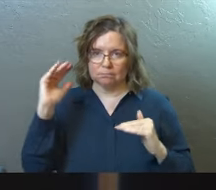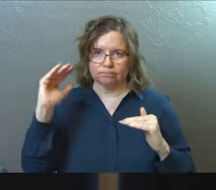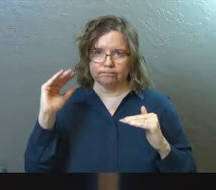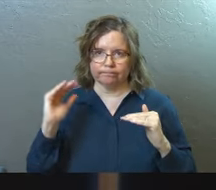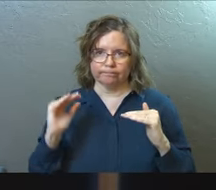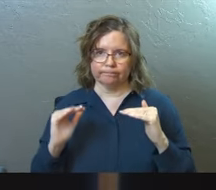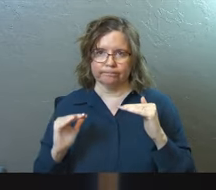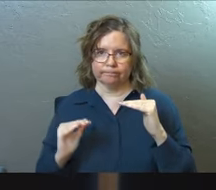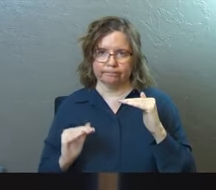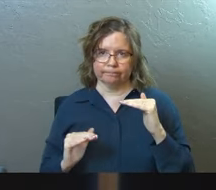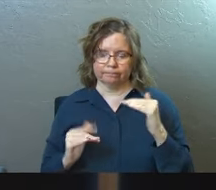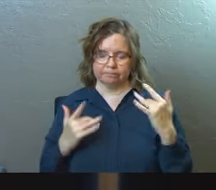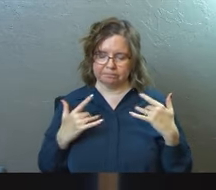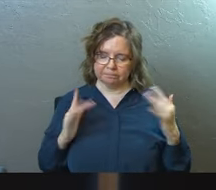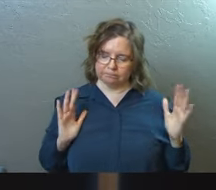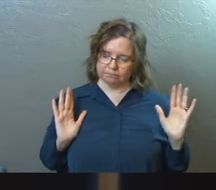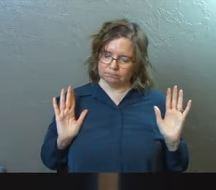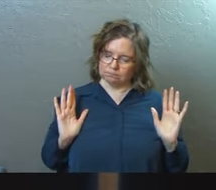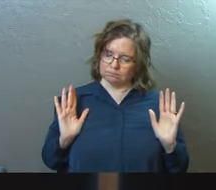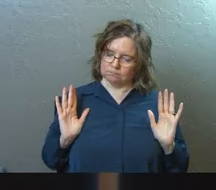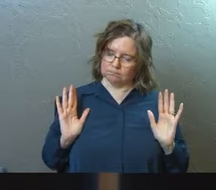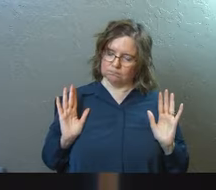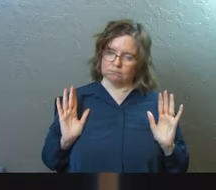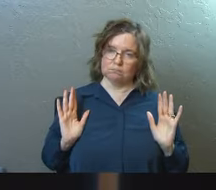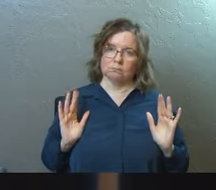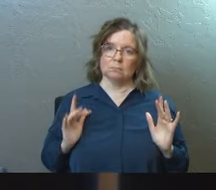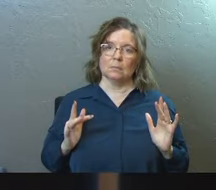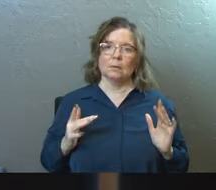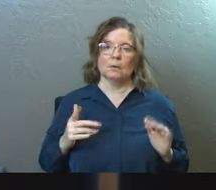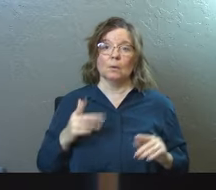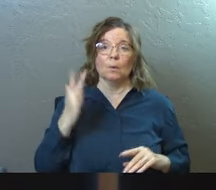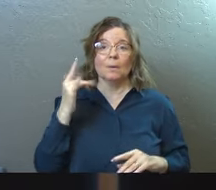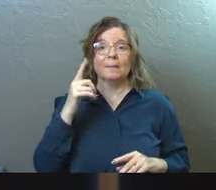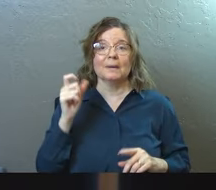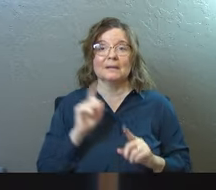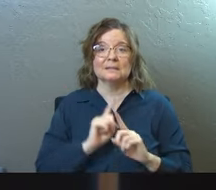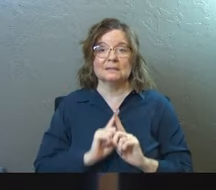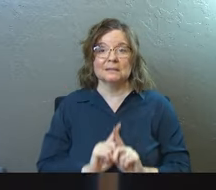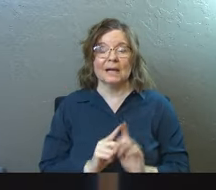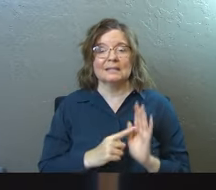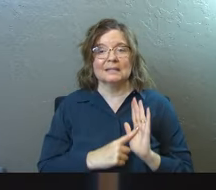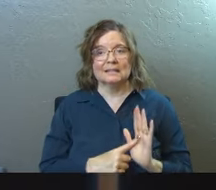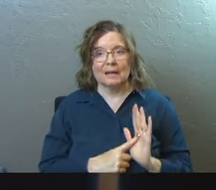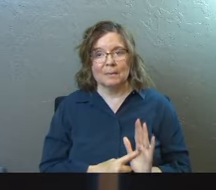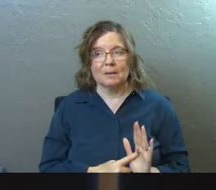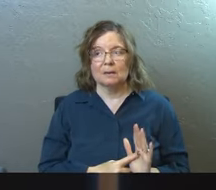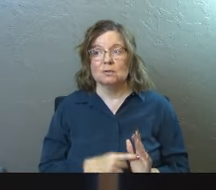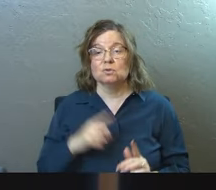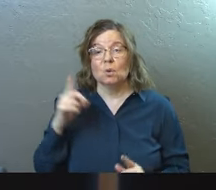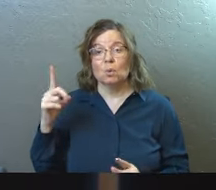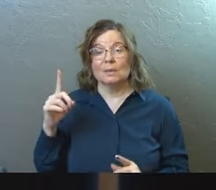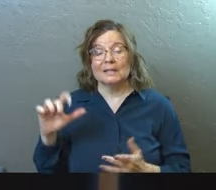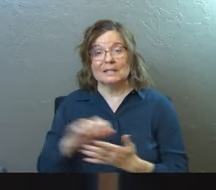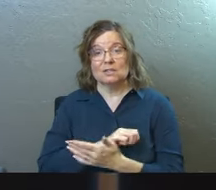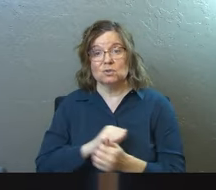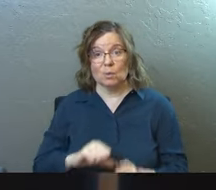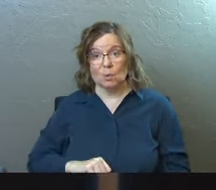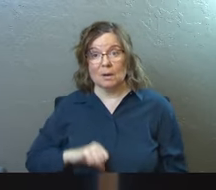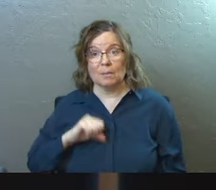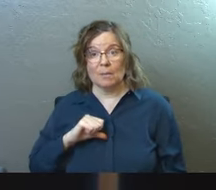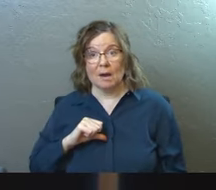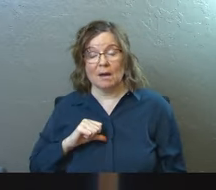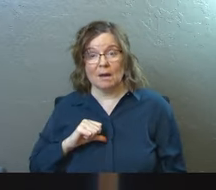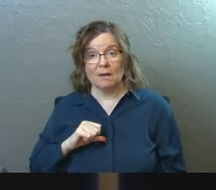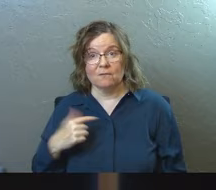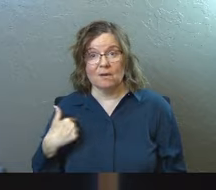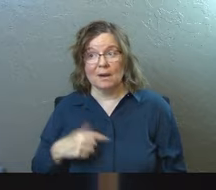yet he emptied himself even, because he was walking as our example. So not only did he destroy pride for